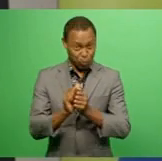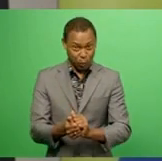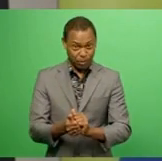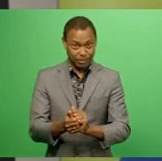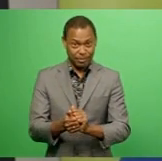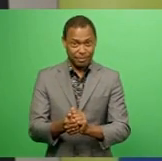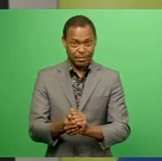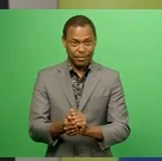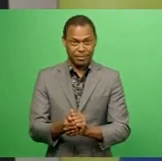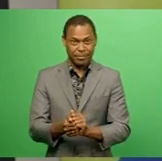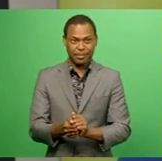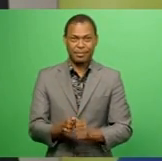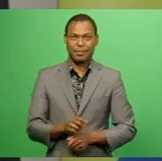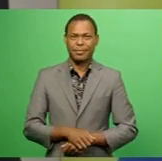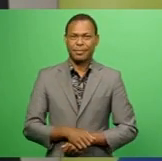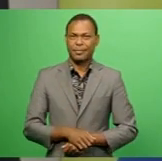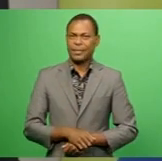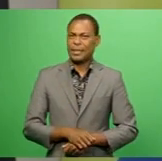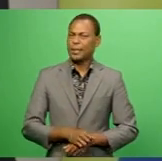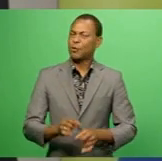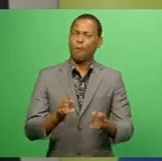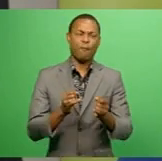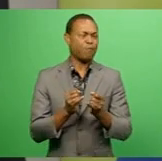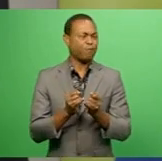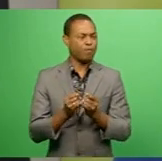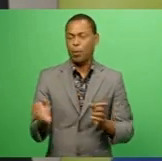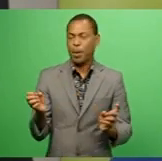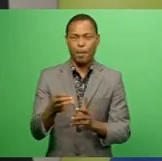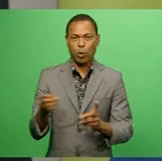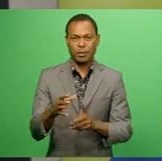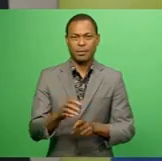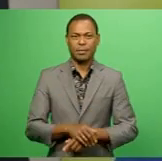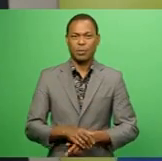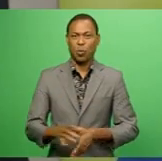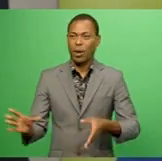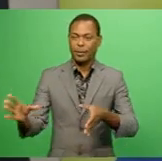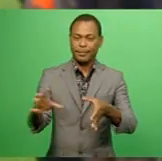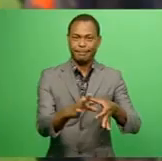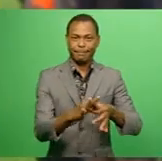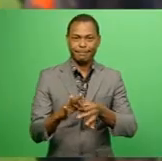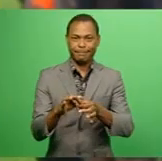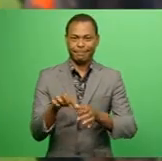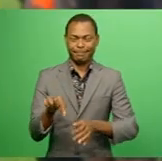is very vital to bring us together during these hard times.